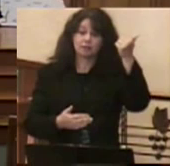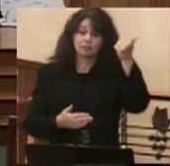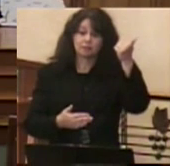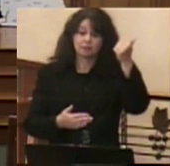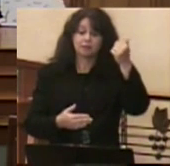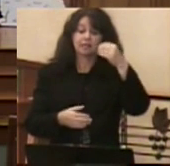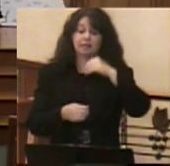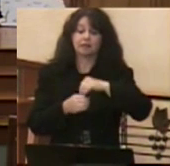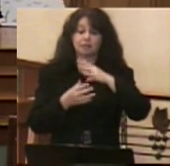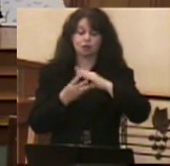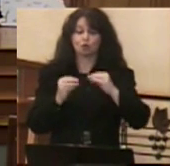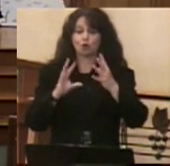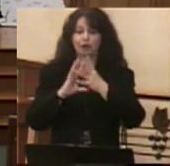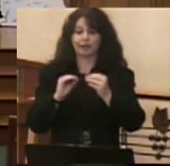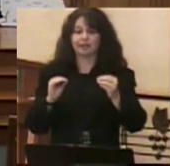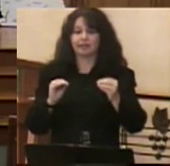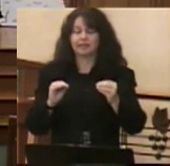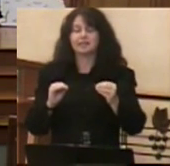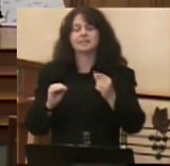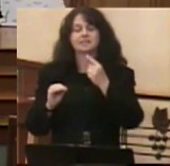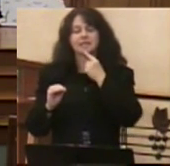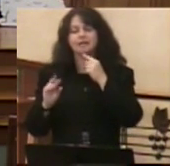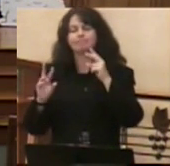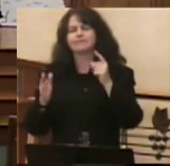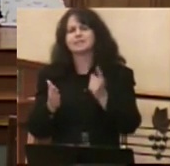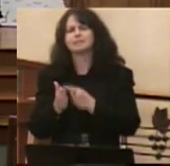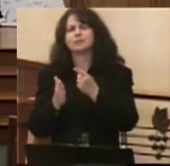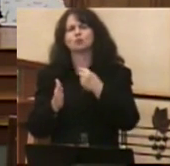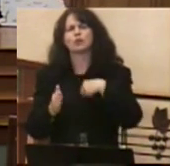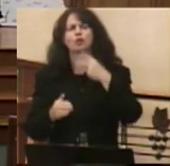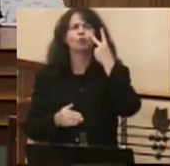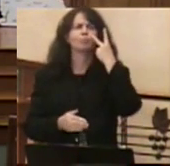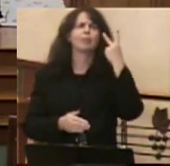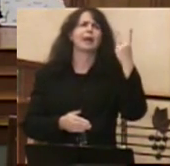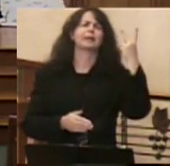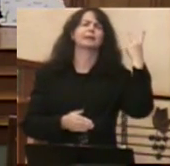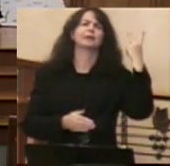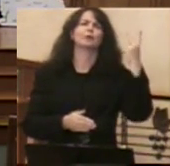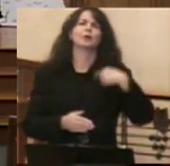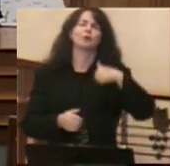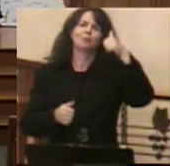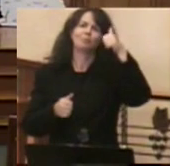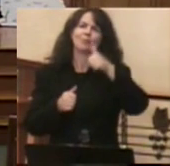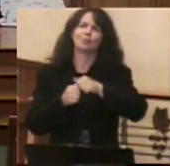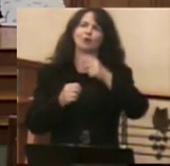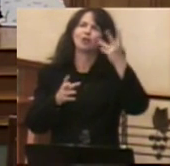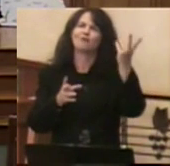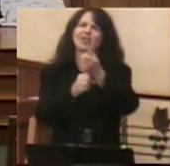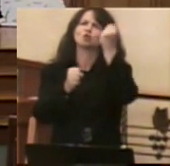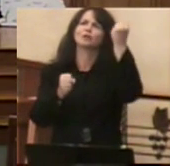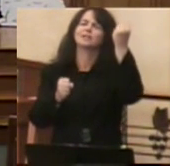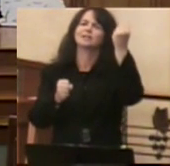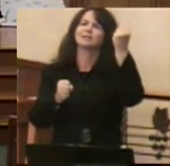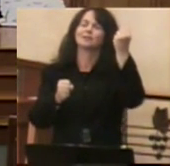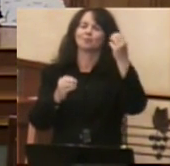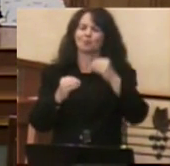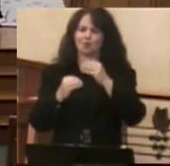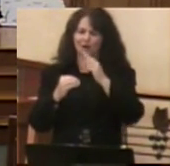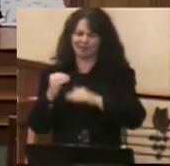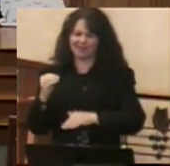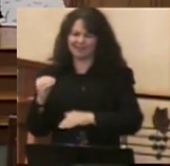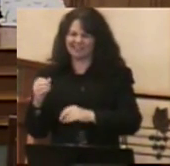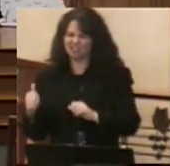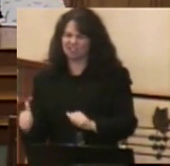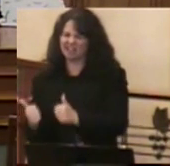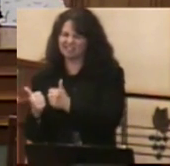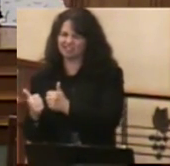story. And so it goes. Sometimes, when we look back on the past, we remember the victories much more than the